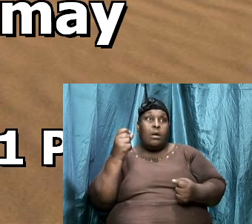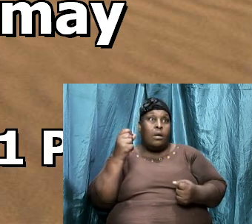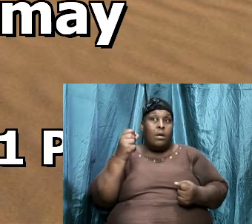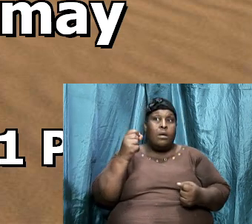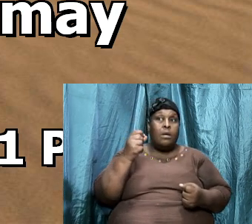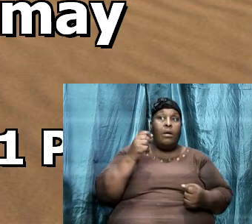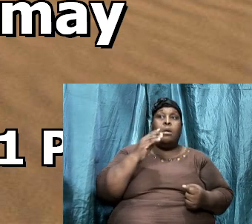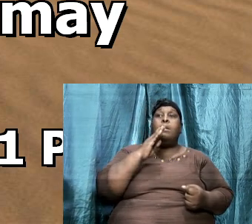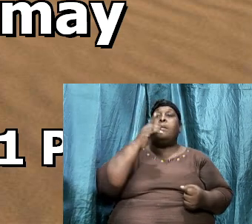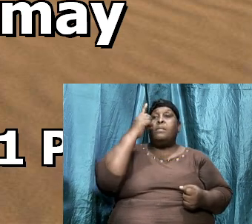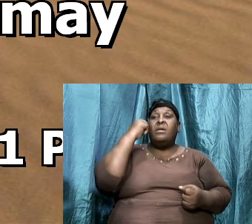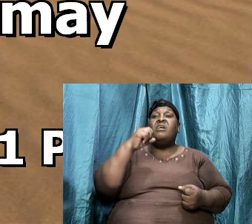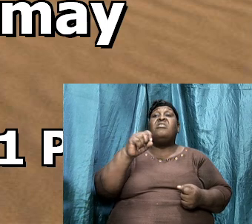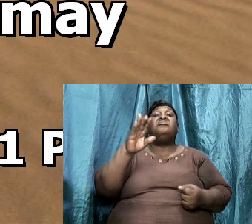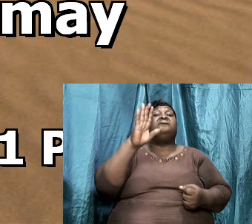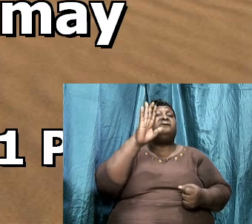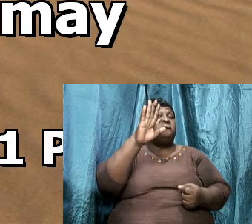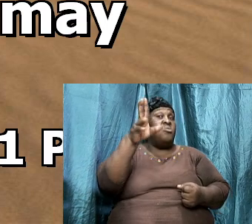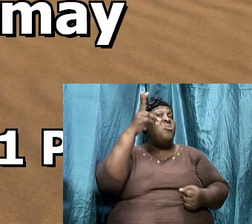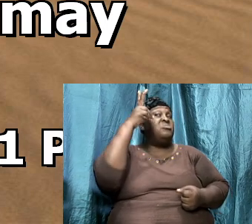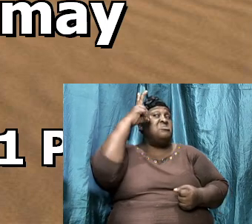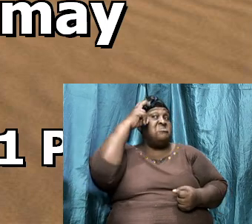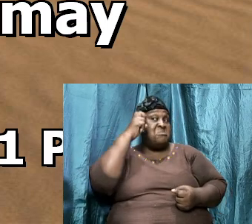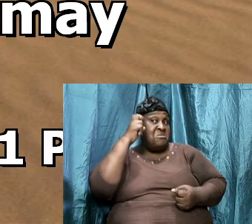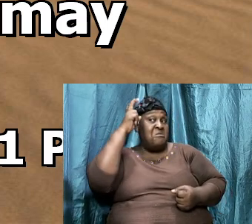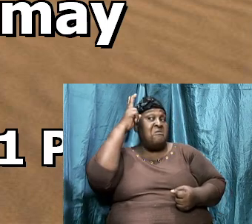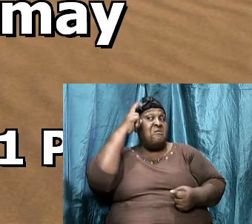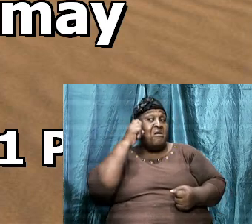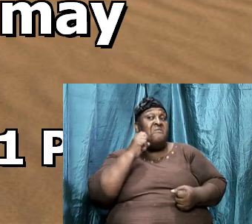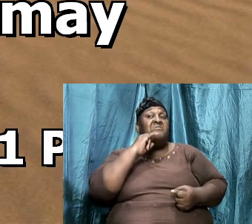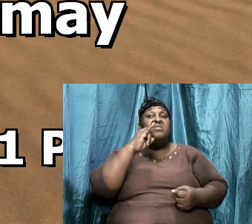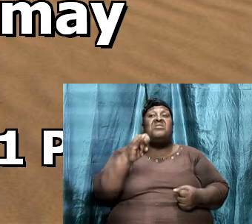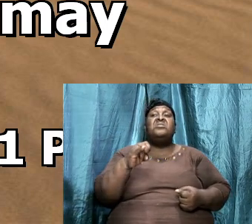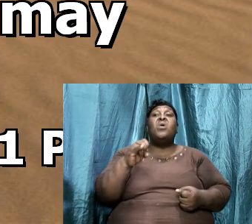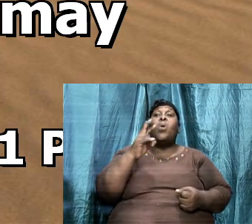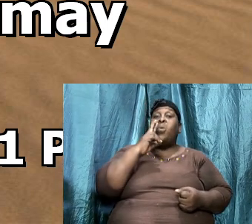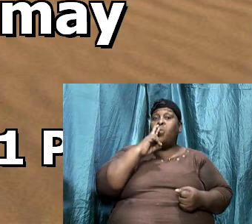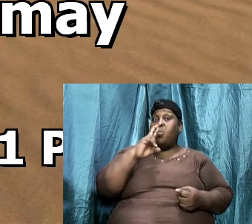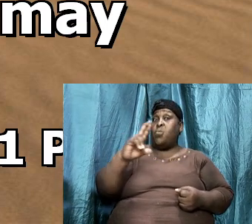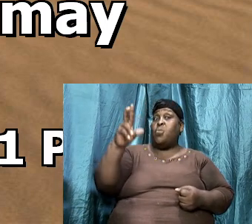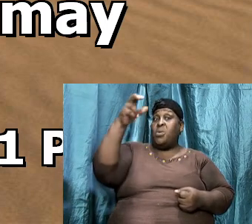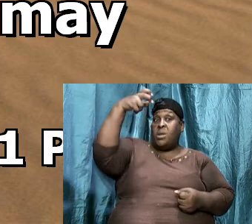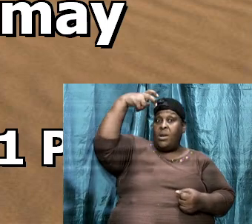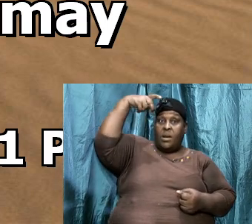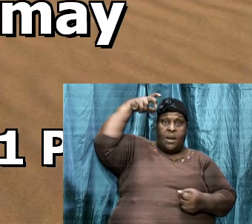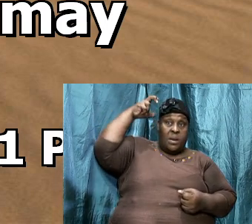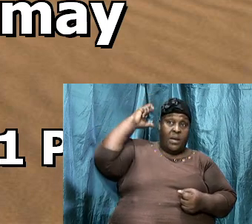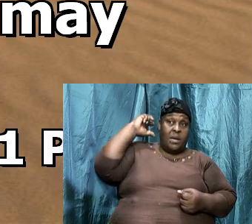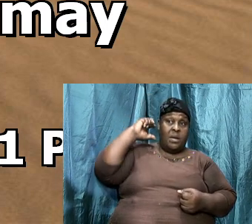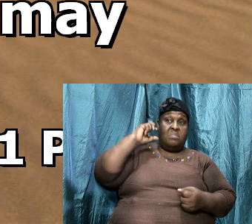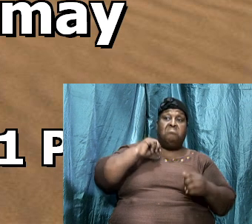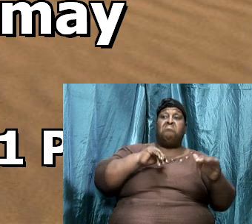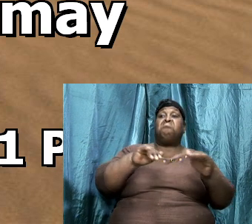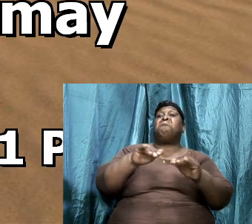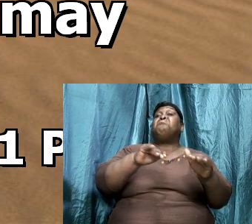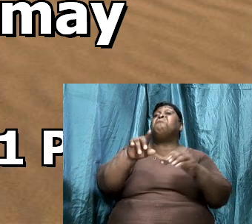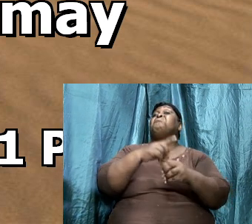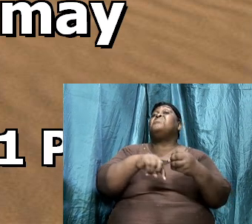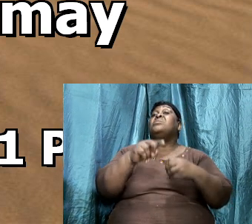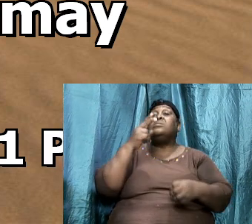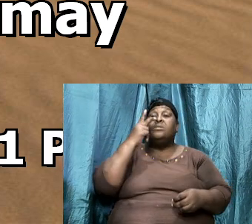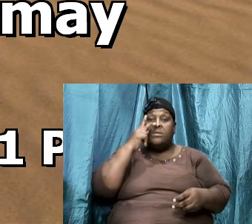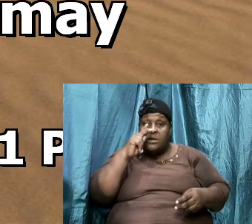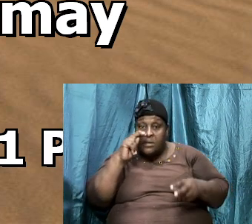Because your adversary, the devil, is as a roaring lion, walking about, seeking